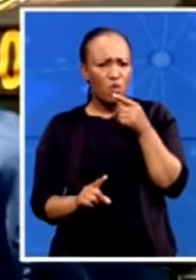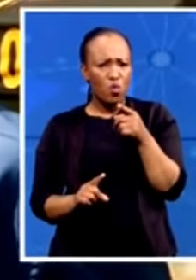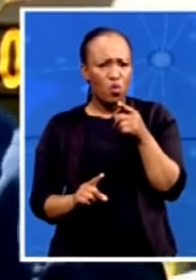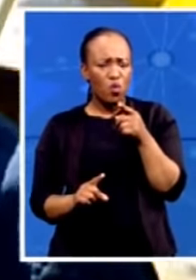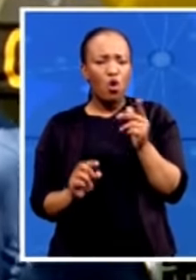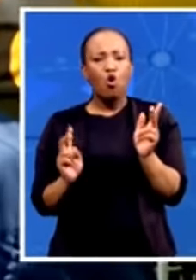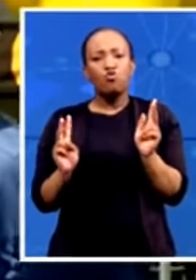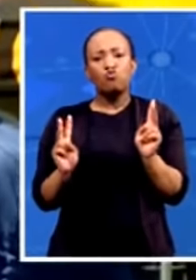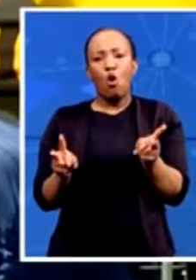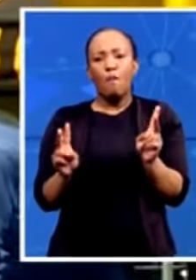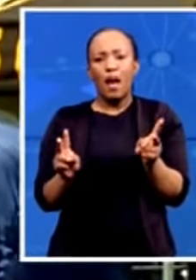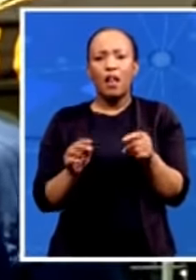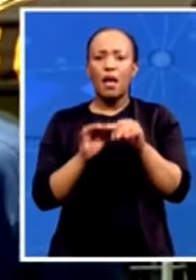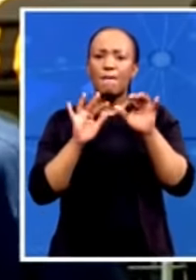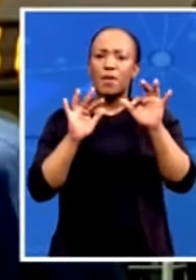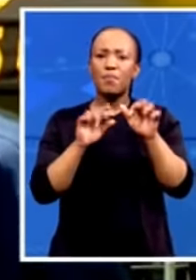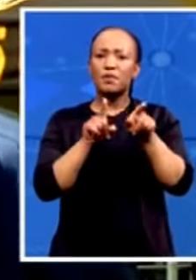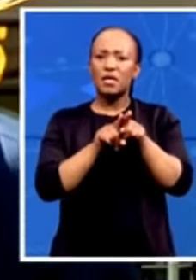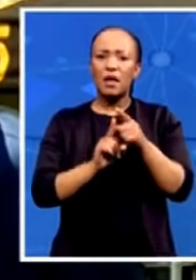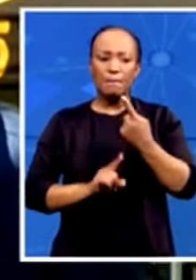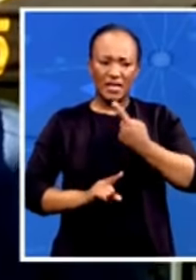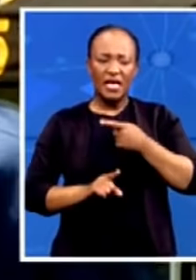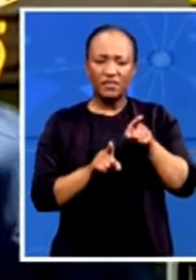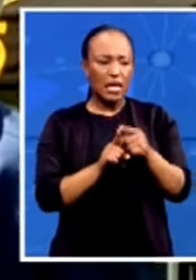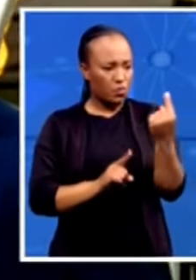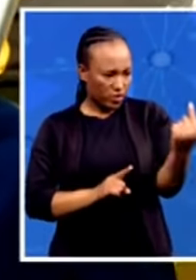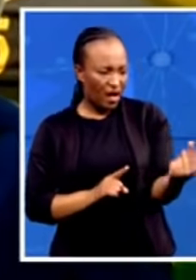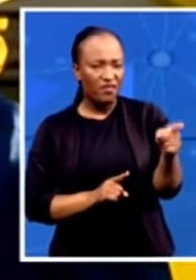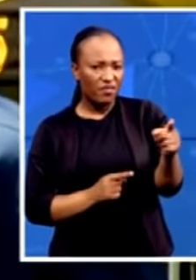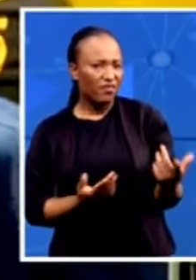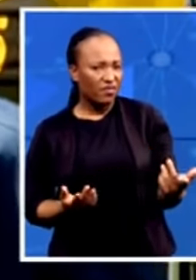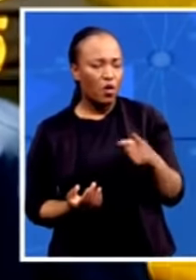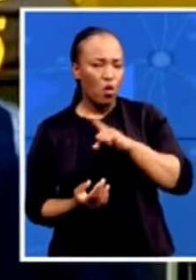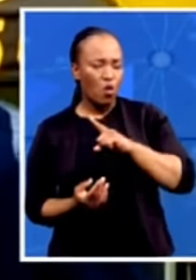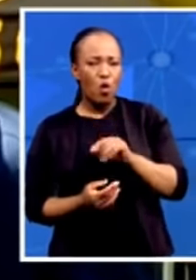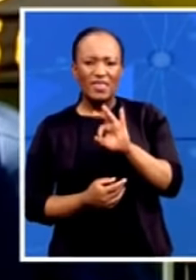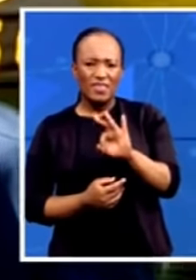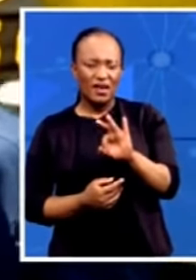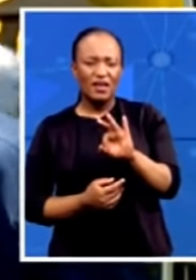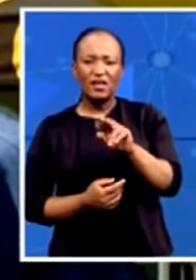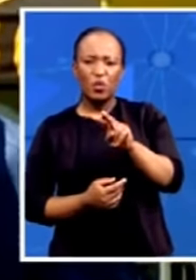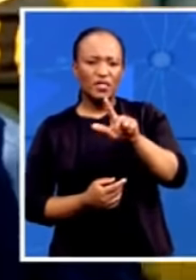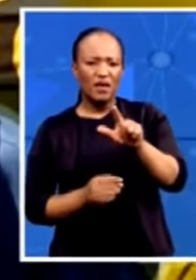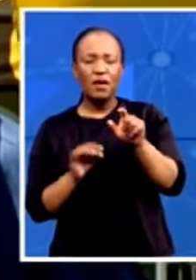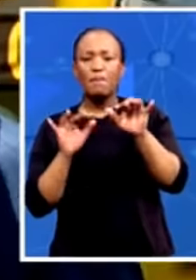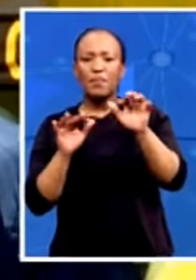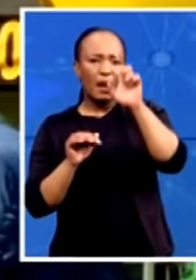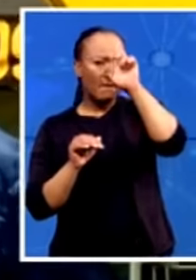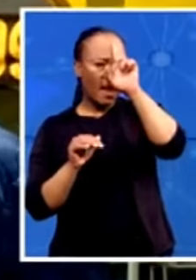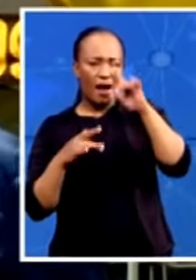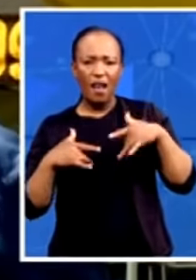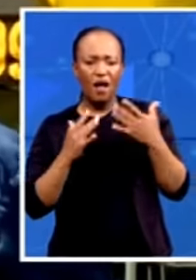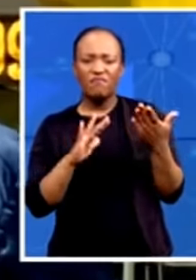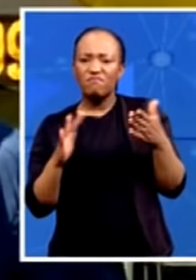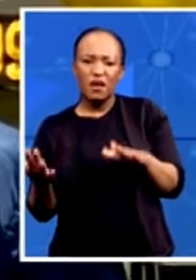like myself and yourself. You appreciate that 327 black lives did not matter, not to the government, not